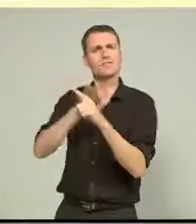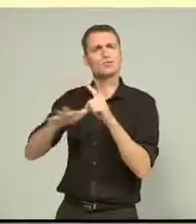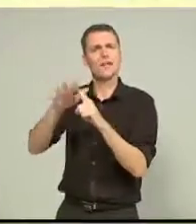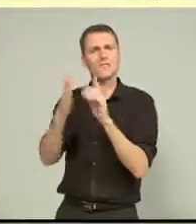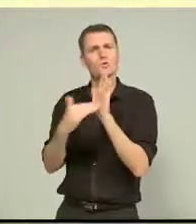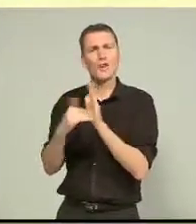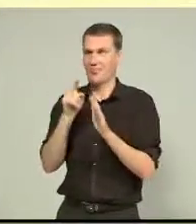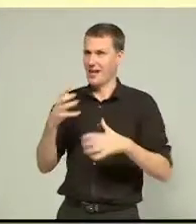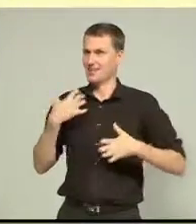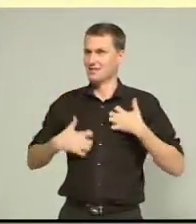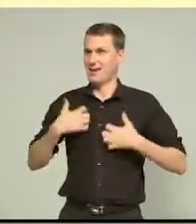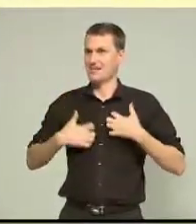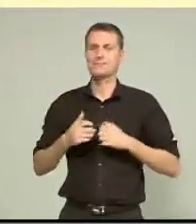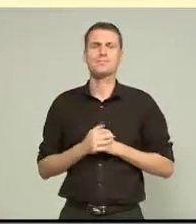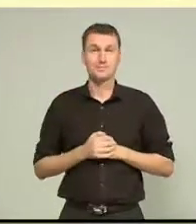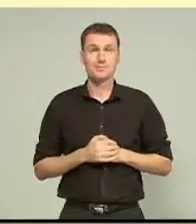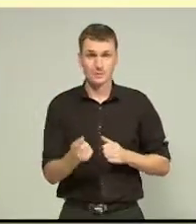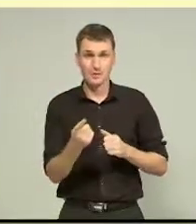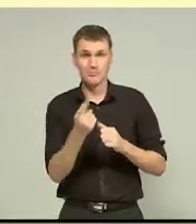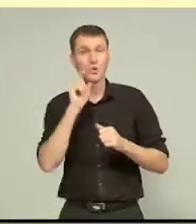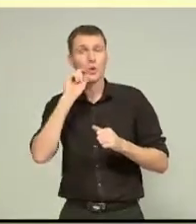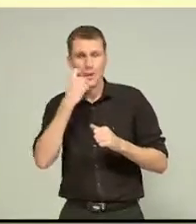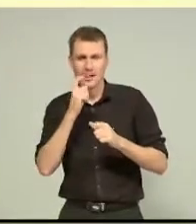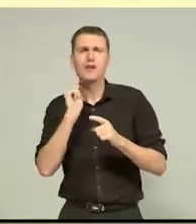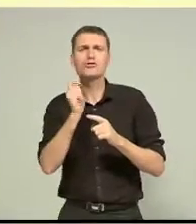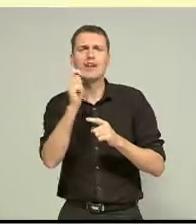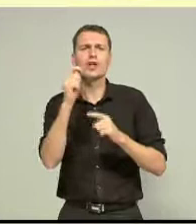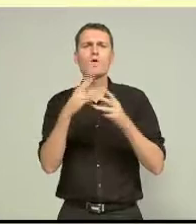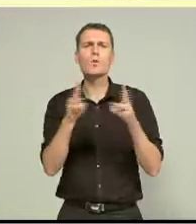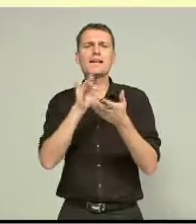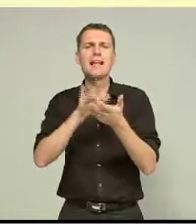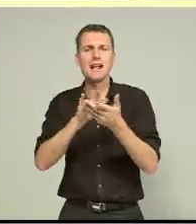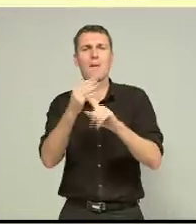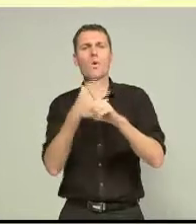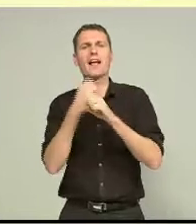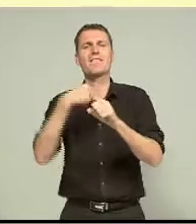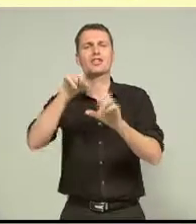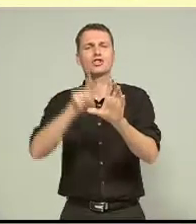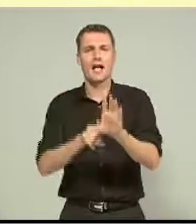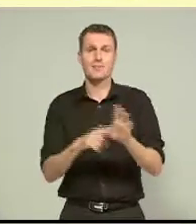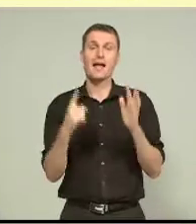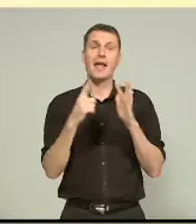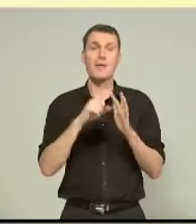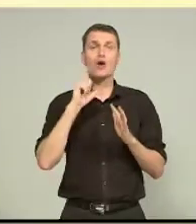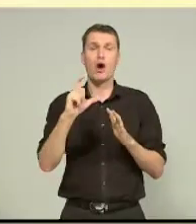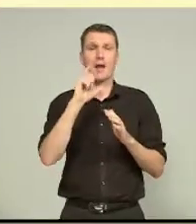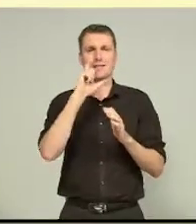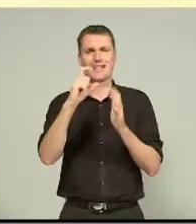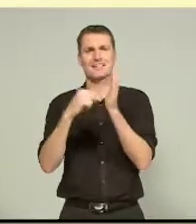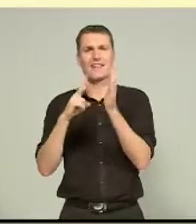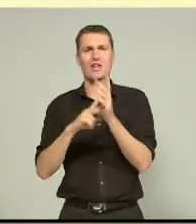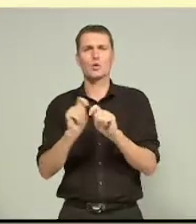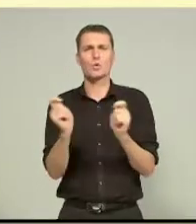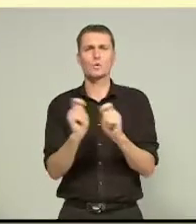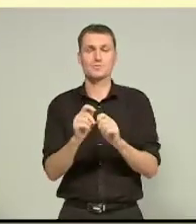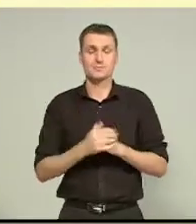part. Construction on the music centre is due to kick off by the end of the year. Emma Cropper, CTV News. Coming up, new